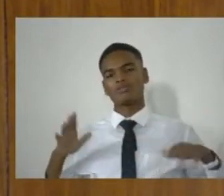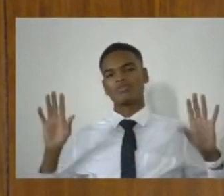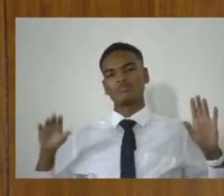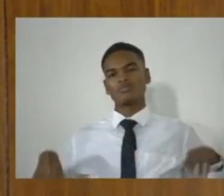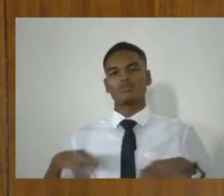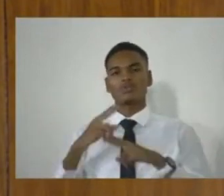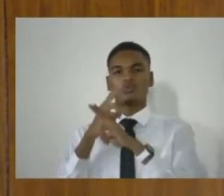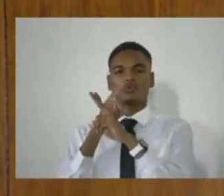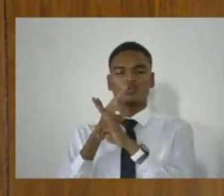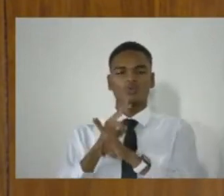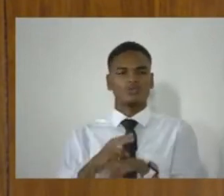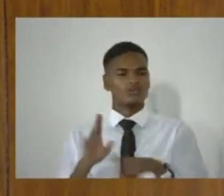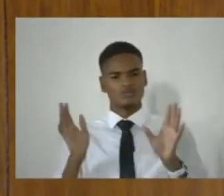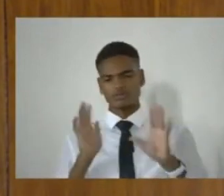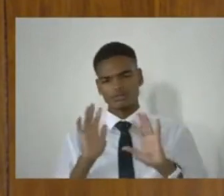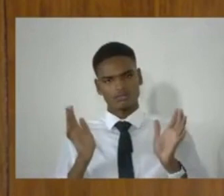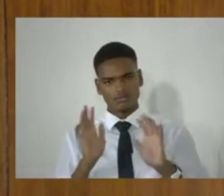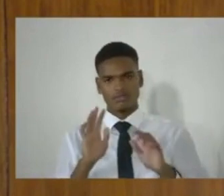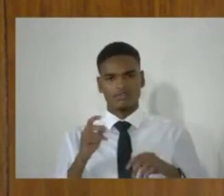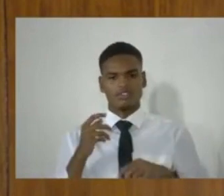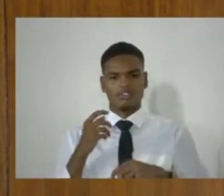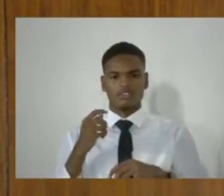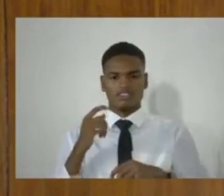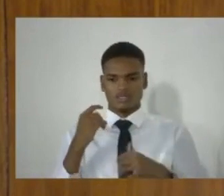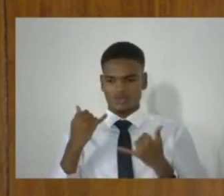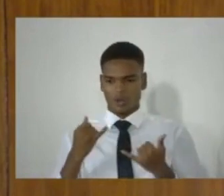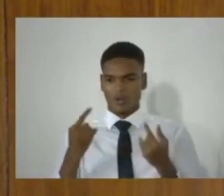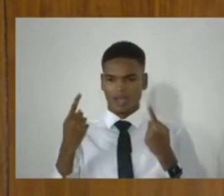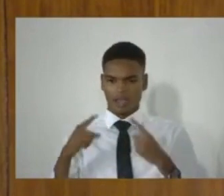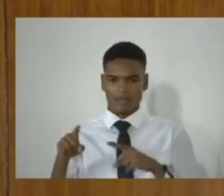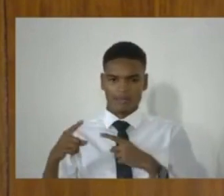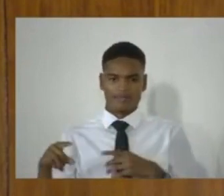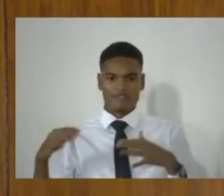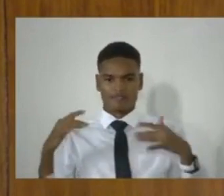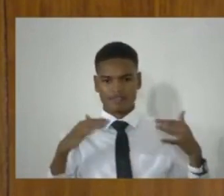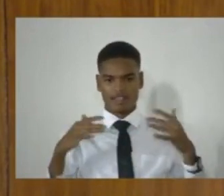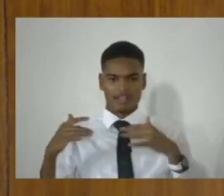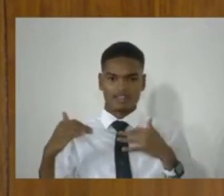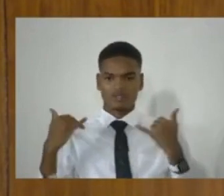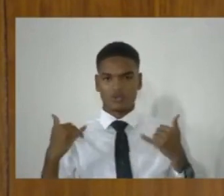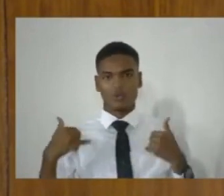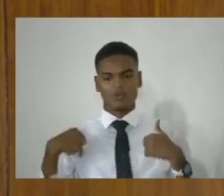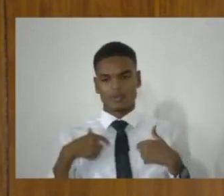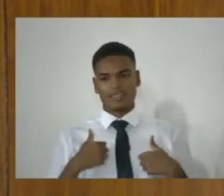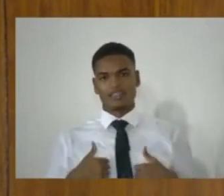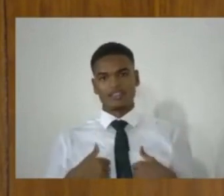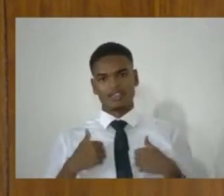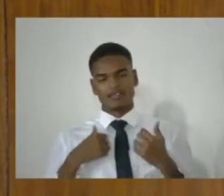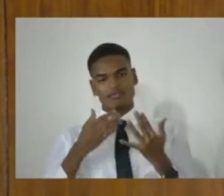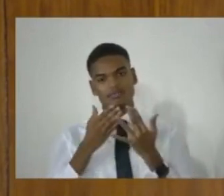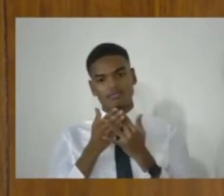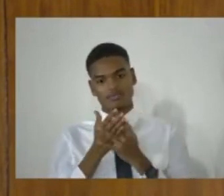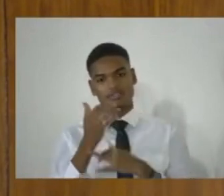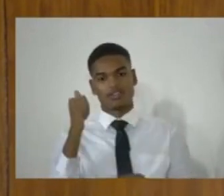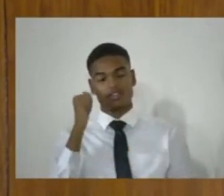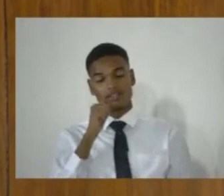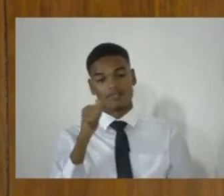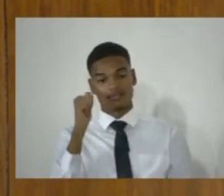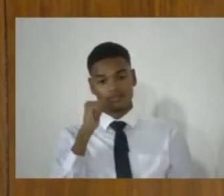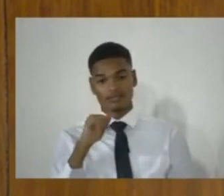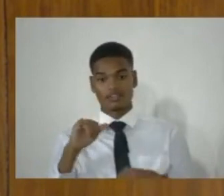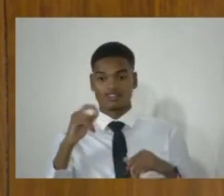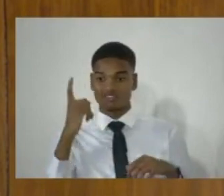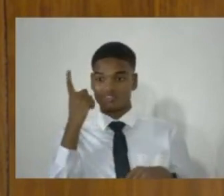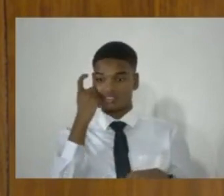this country of incidents of violence which we all have to live through. Just yesterday, there were